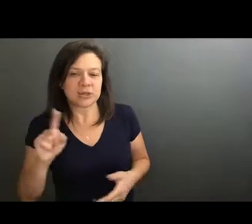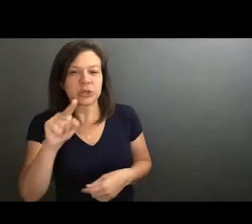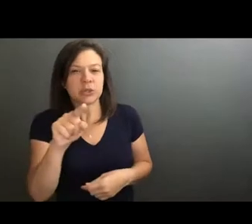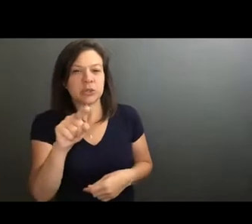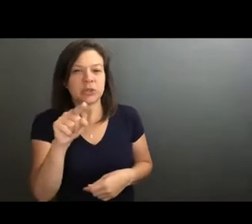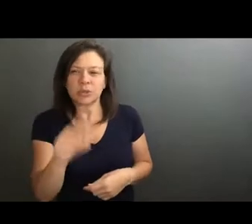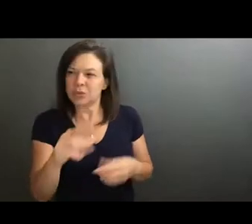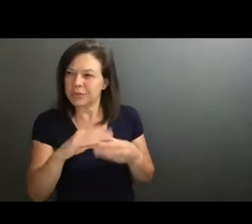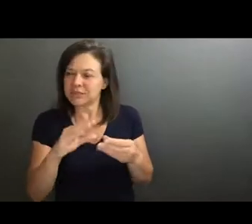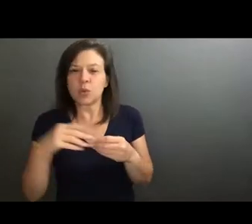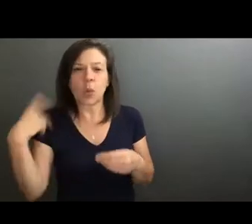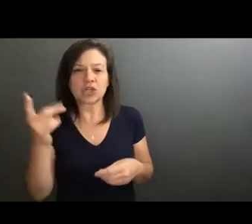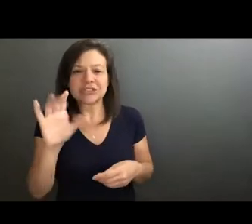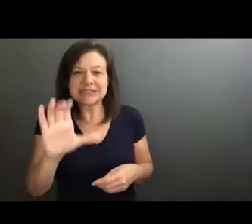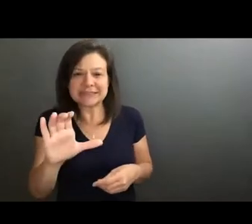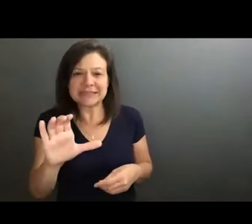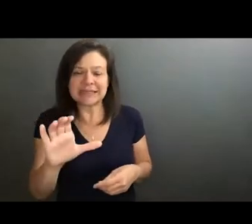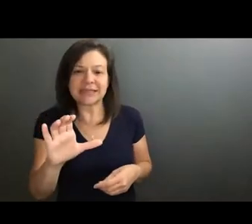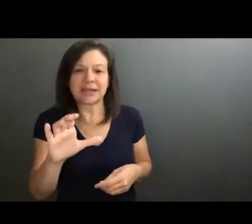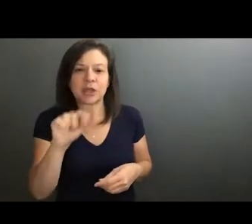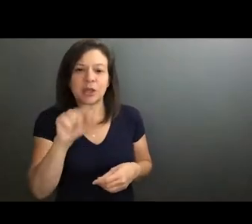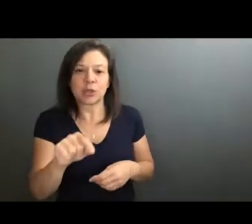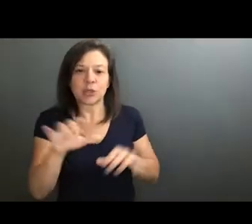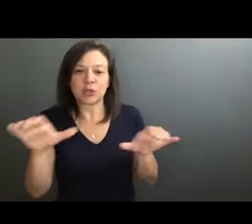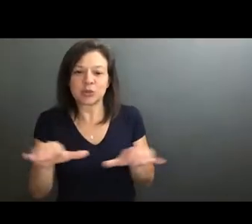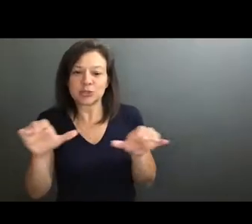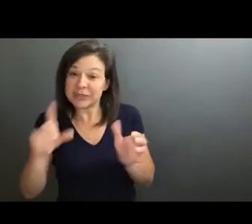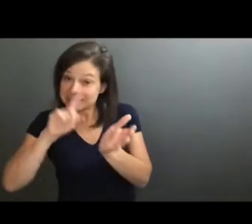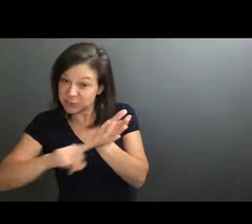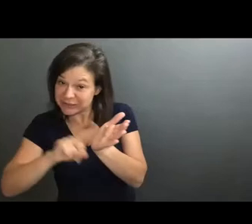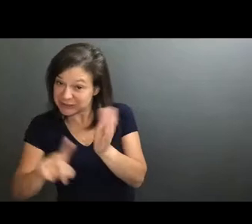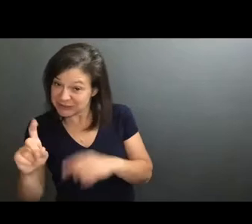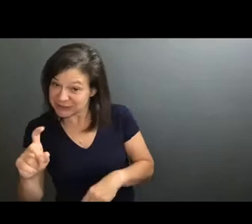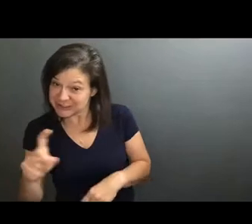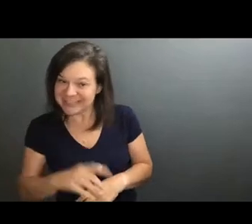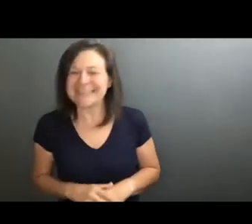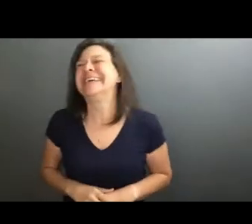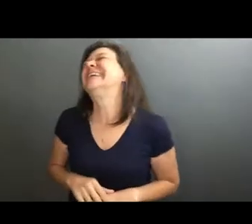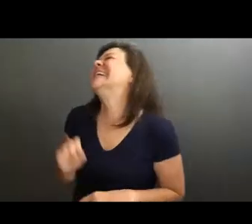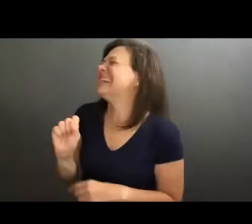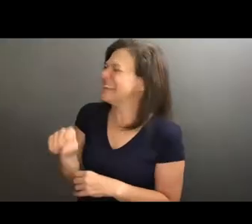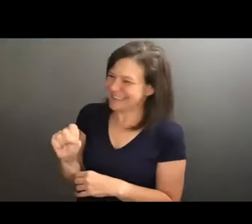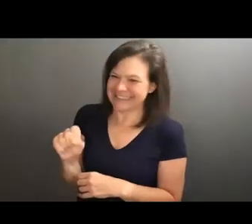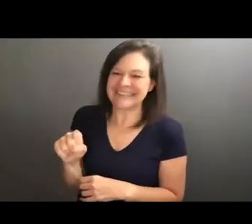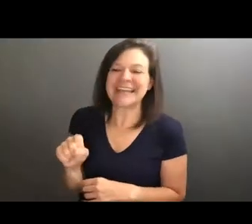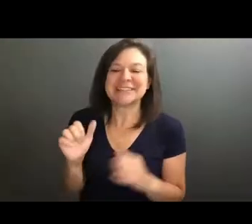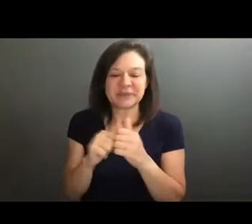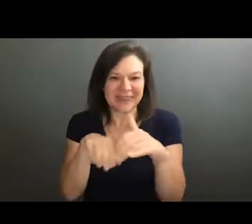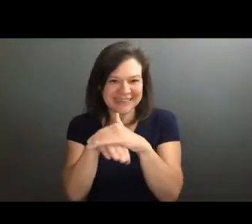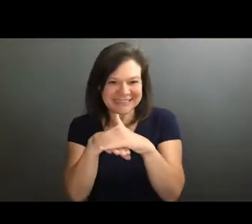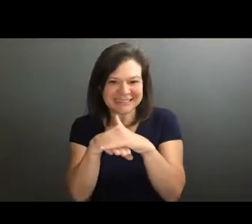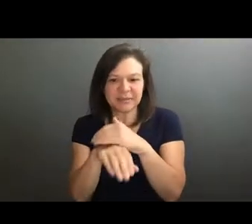was it in Washington, D.C., that you were doing some research? Yeah, I think with accessibility